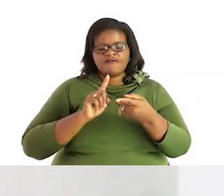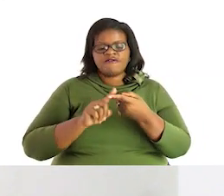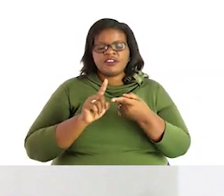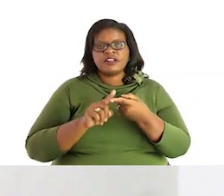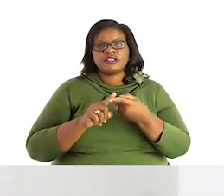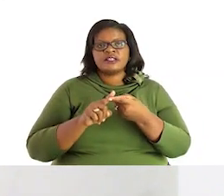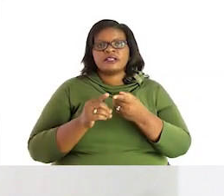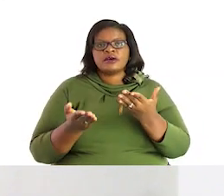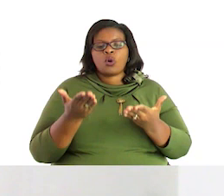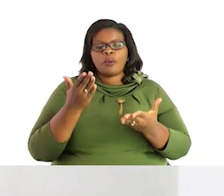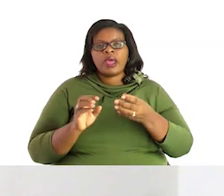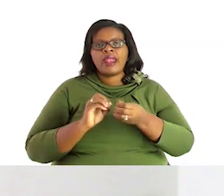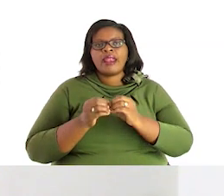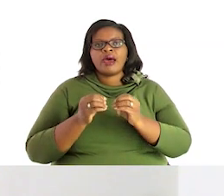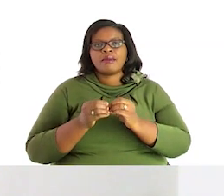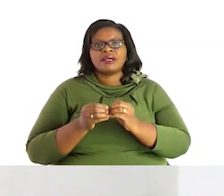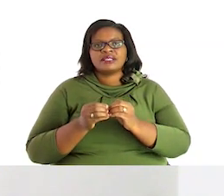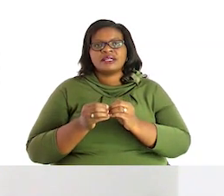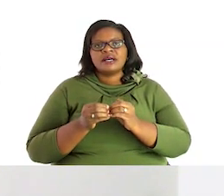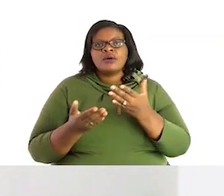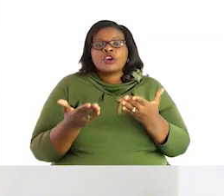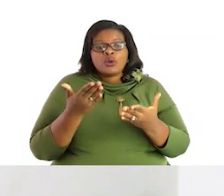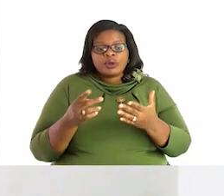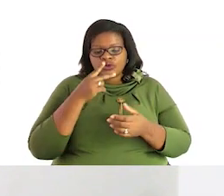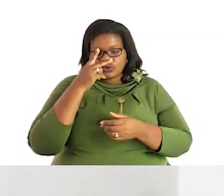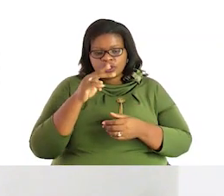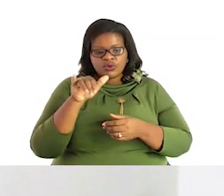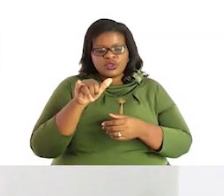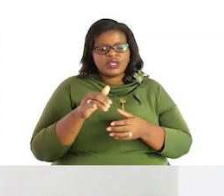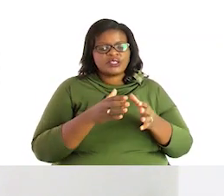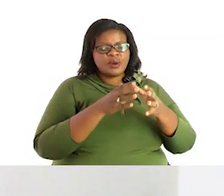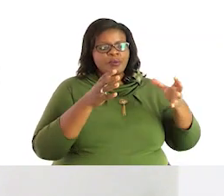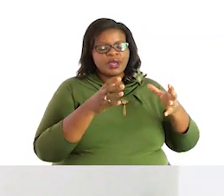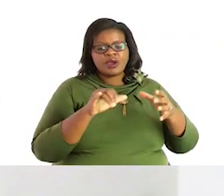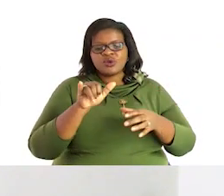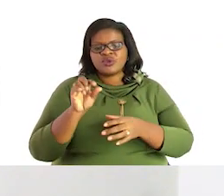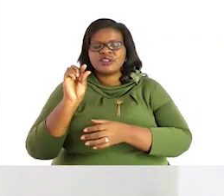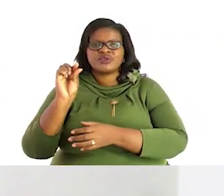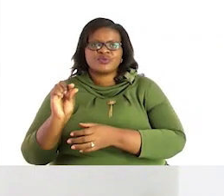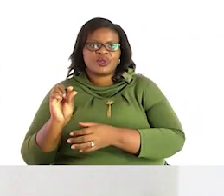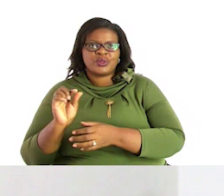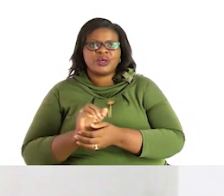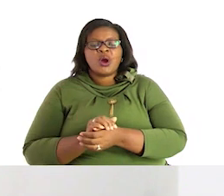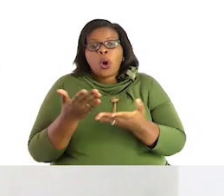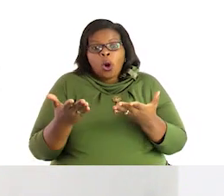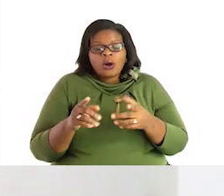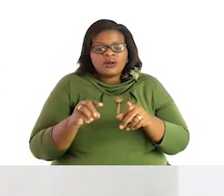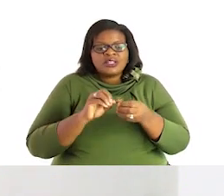We compare numbers to see which one is big, which one is small, or whether the numbers are of the same size.